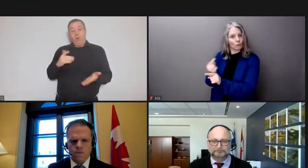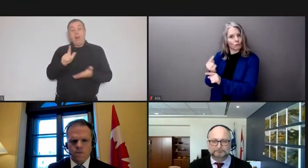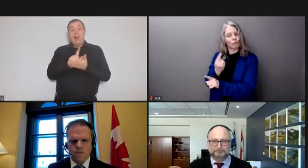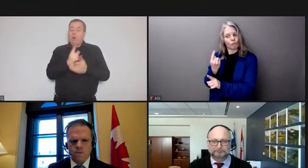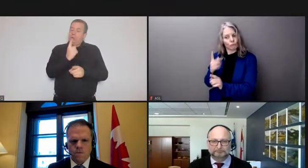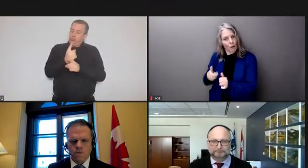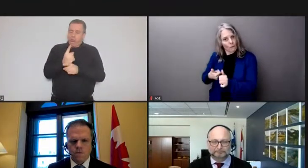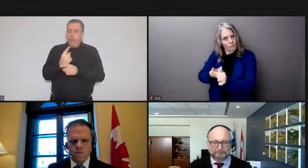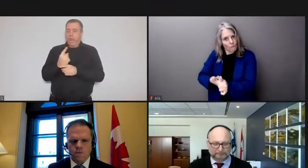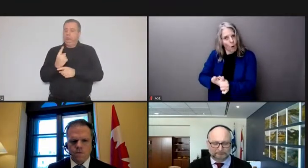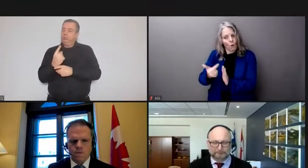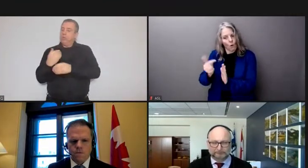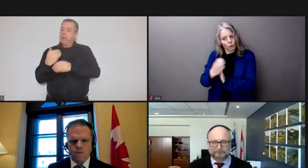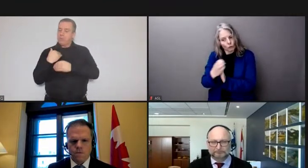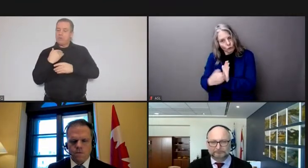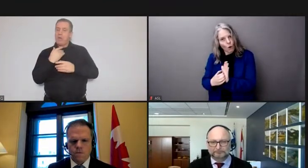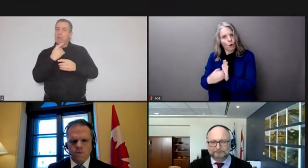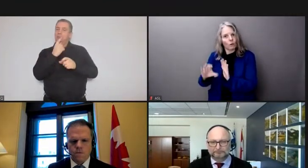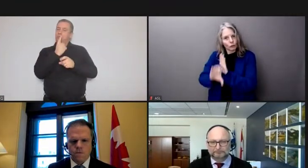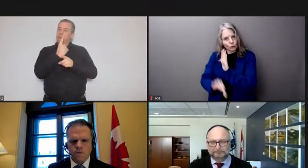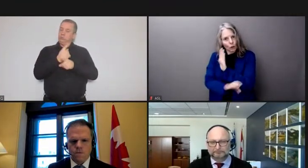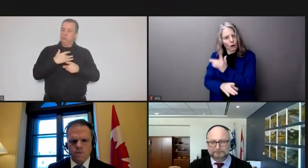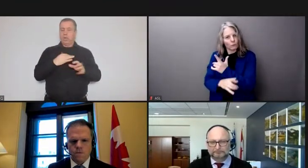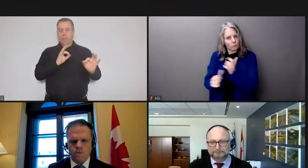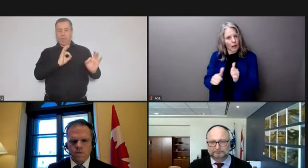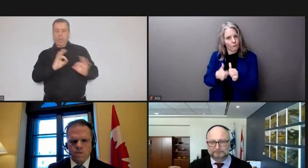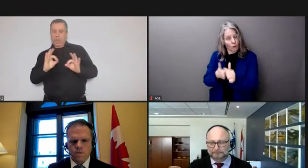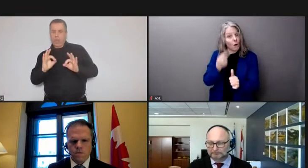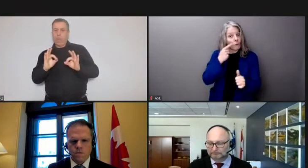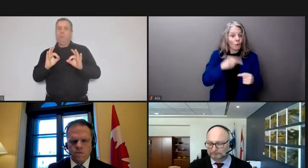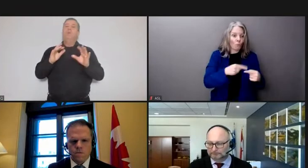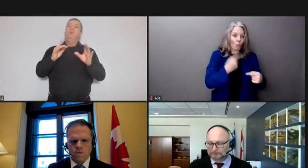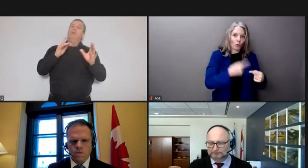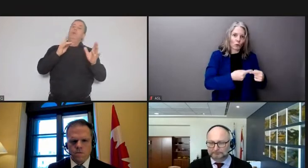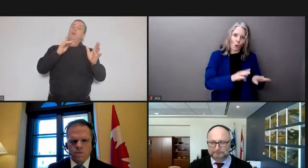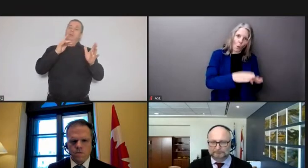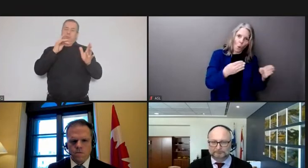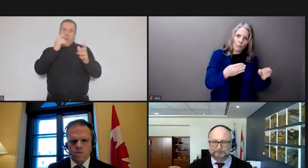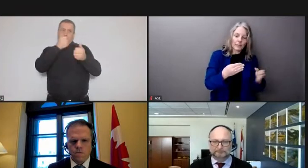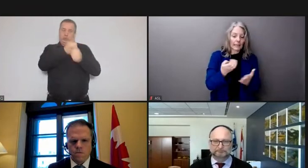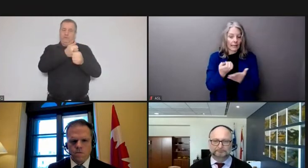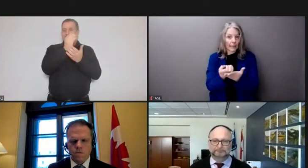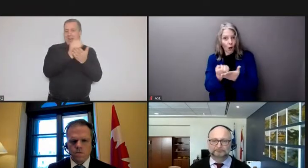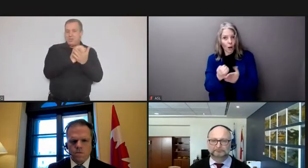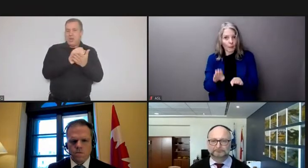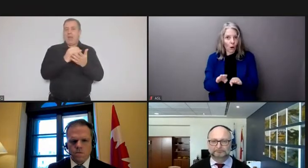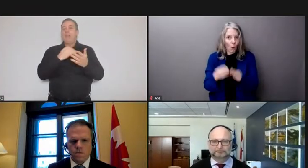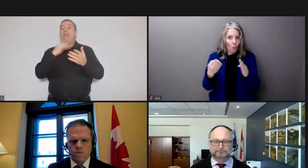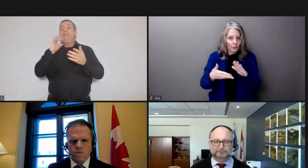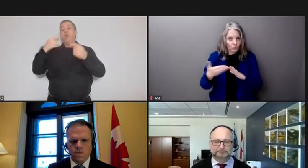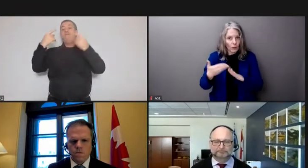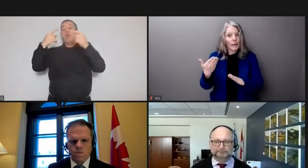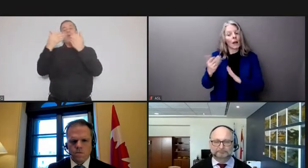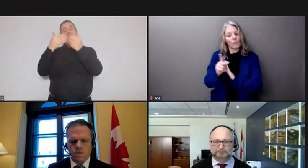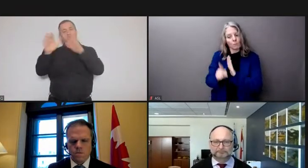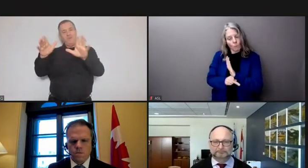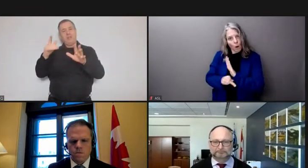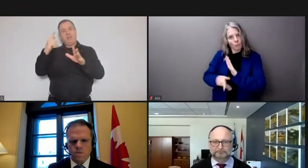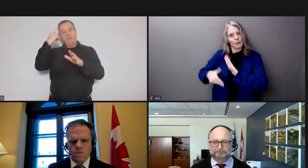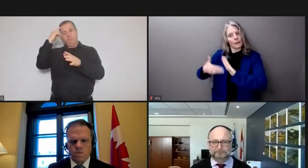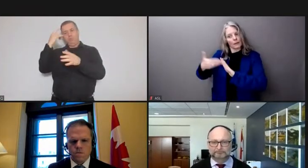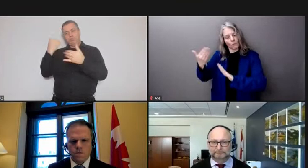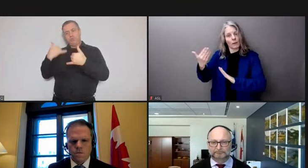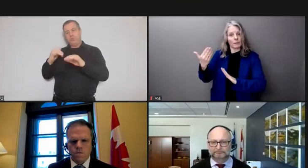to help keep our borders open to protect our critical infrastructure to keep our legislatures and our parliament open to keep our